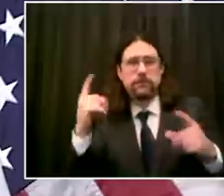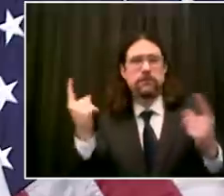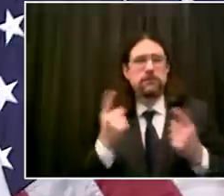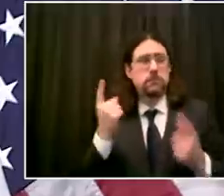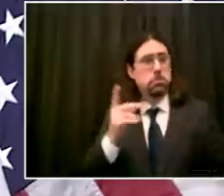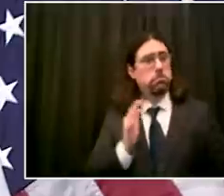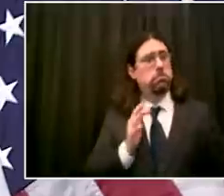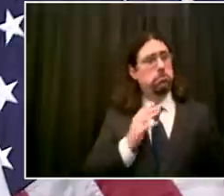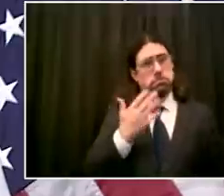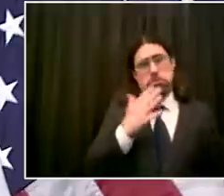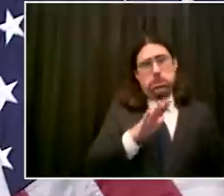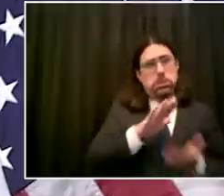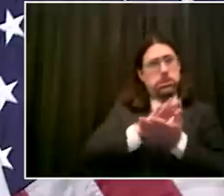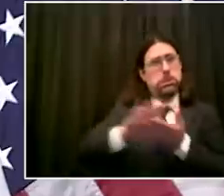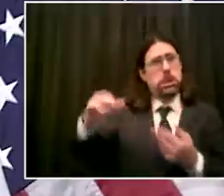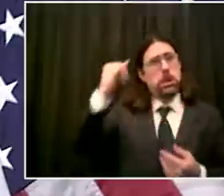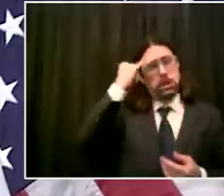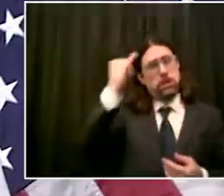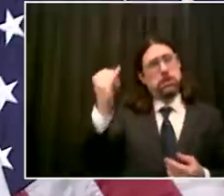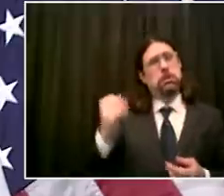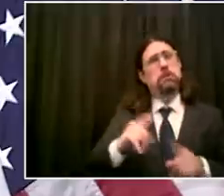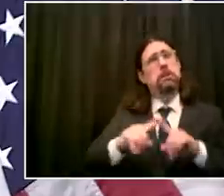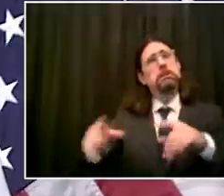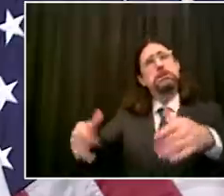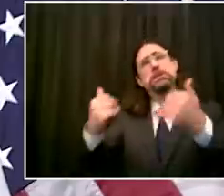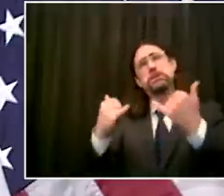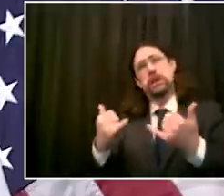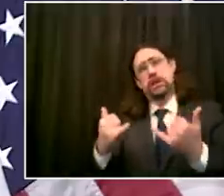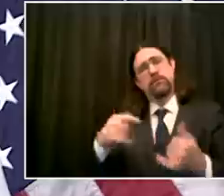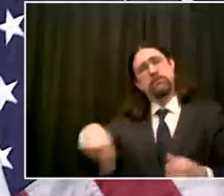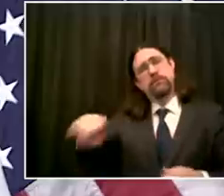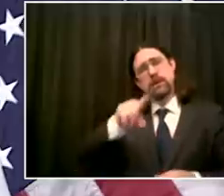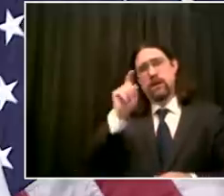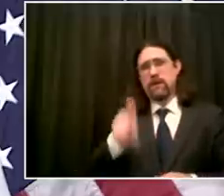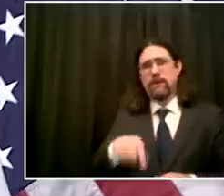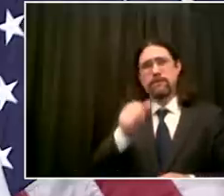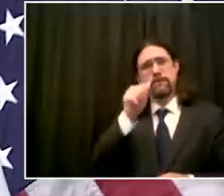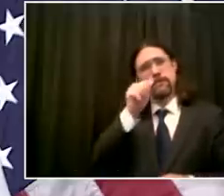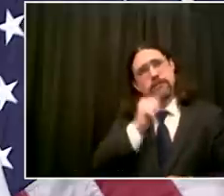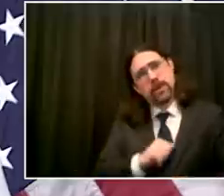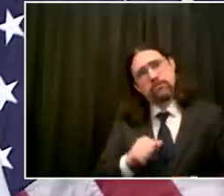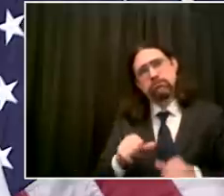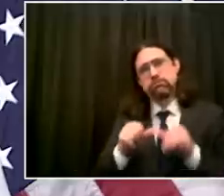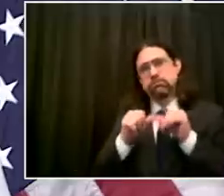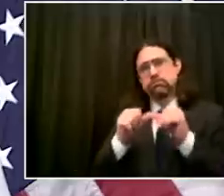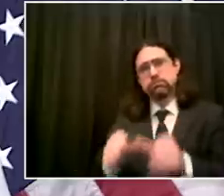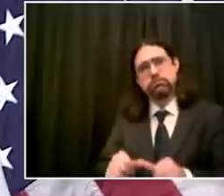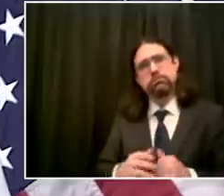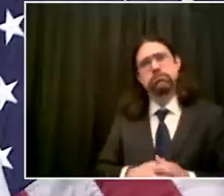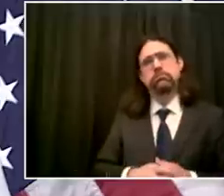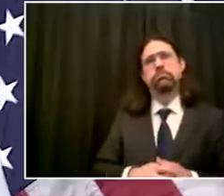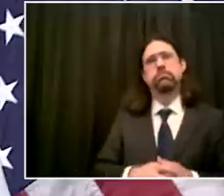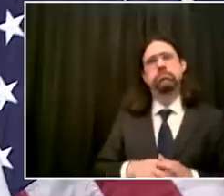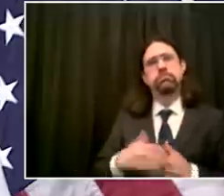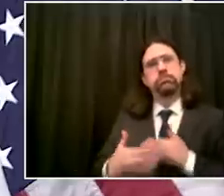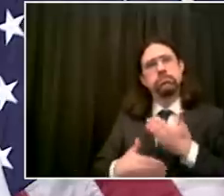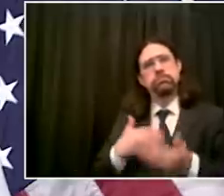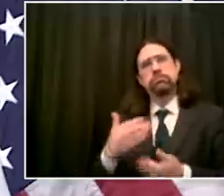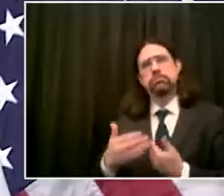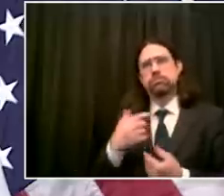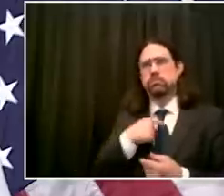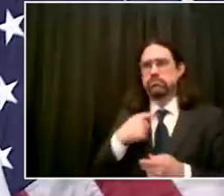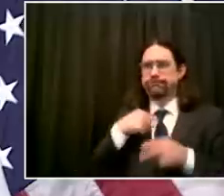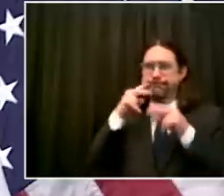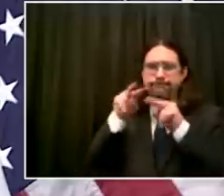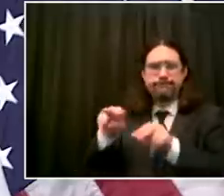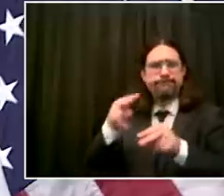and when the answers are there and they're verifiable that's when i'll offer them to people big picture i want to get us safely through this summer